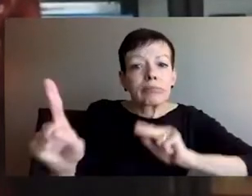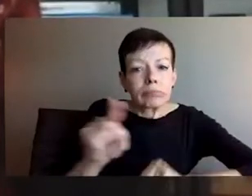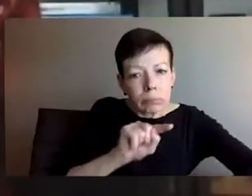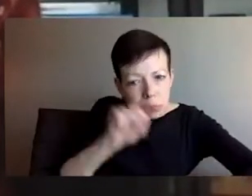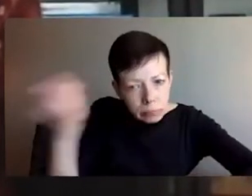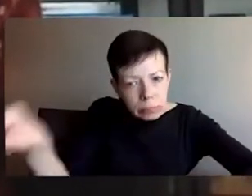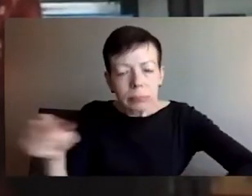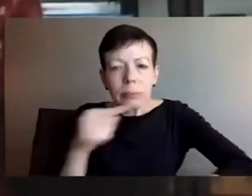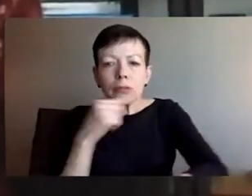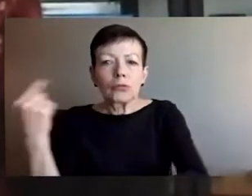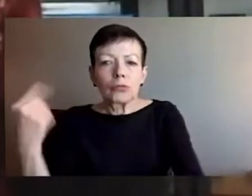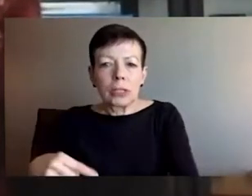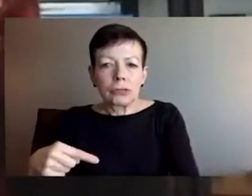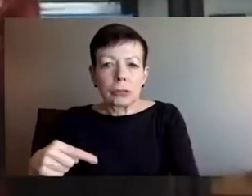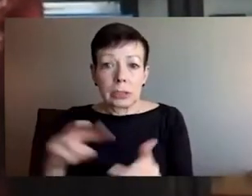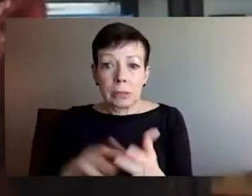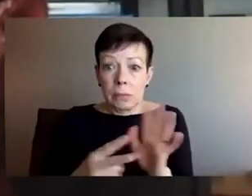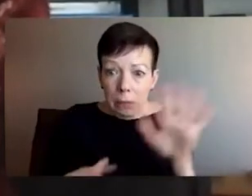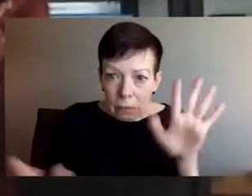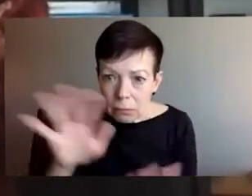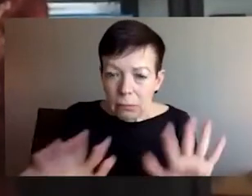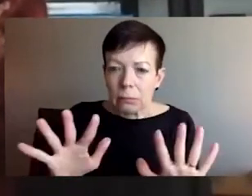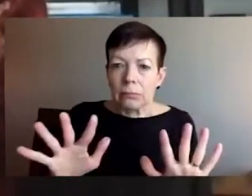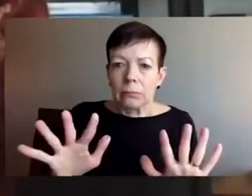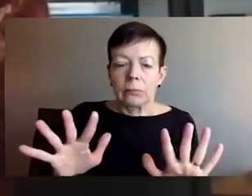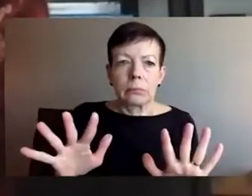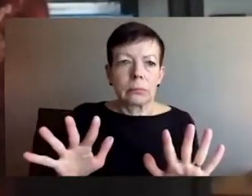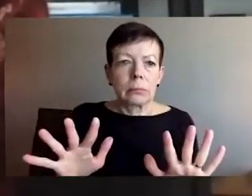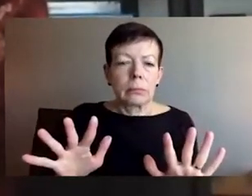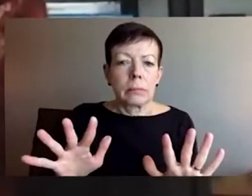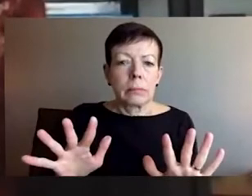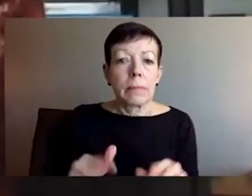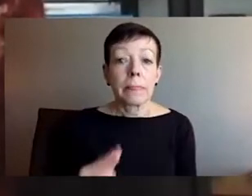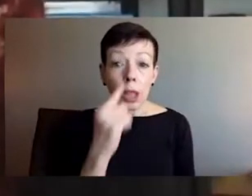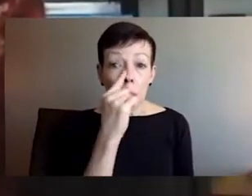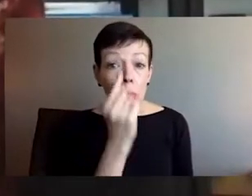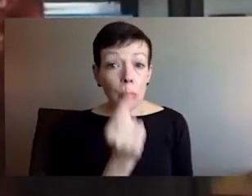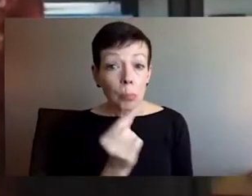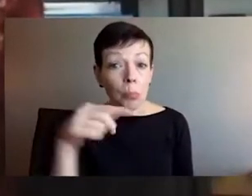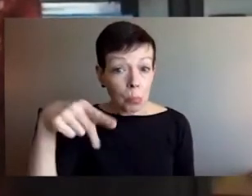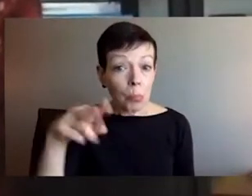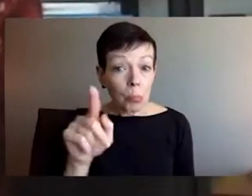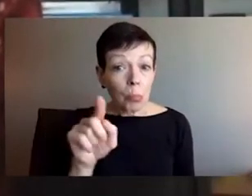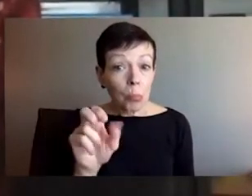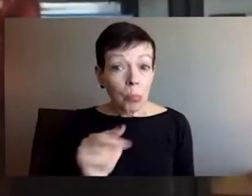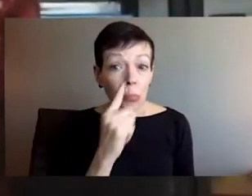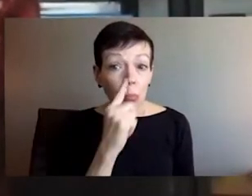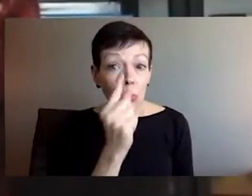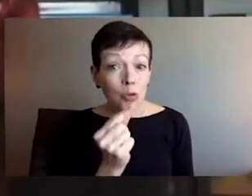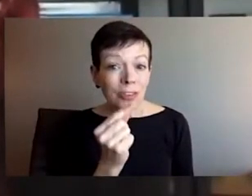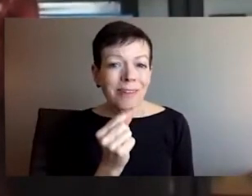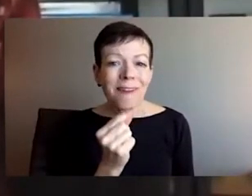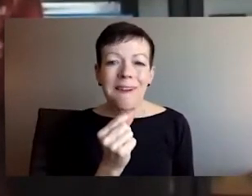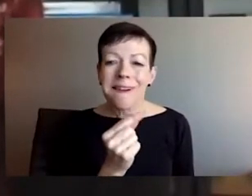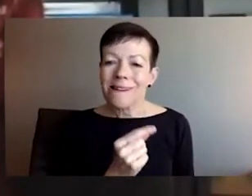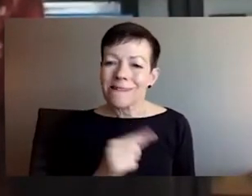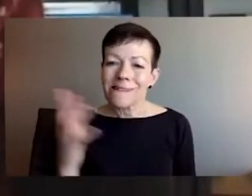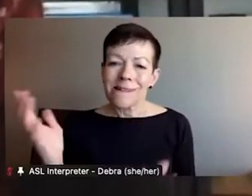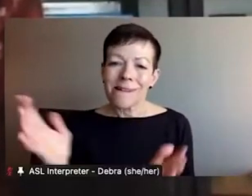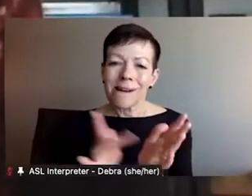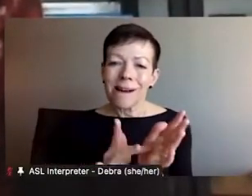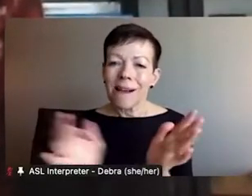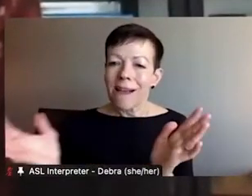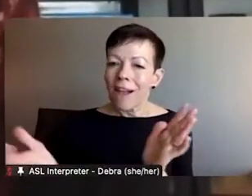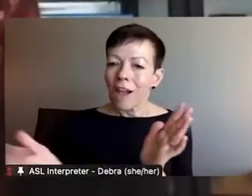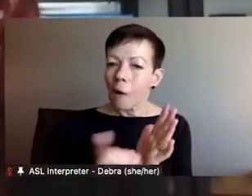Union. In the face of demonstrations and violence against demonstrators, Yanukovych fled to